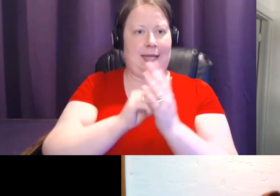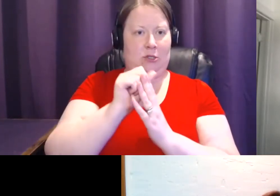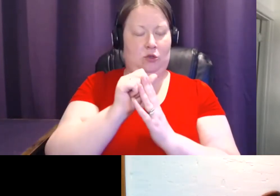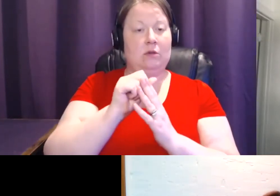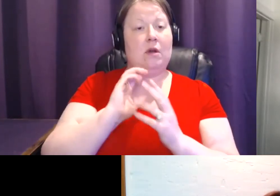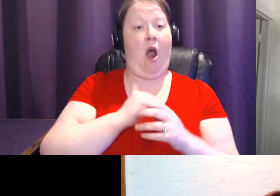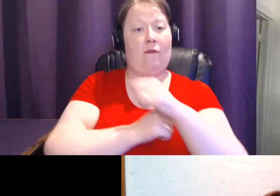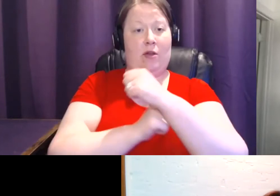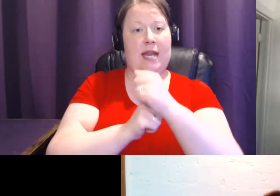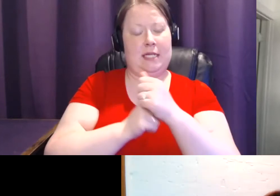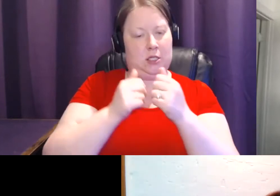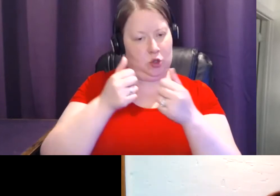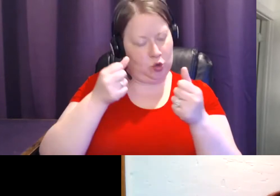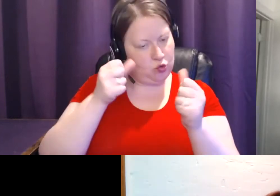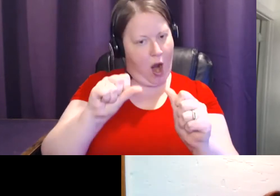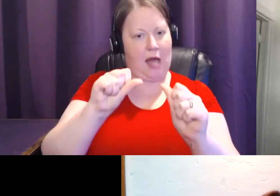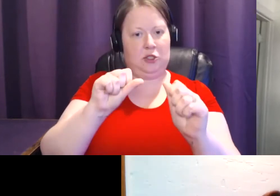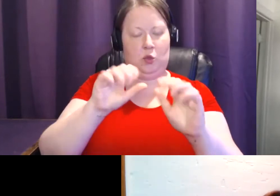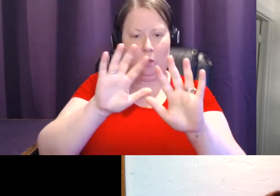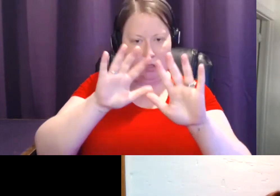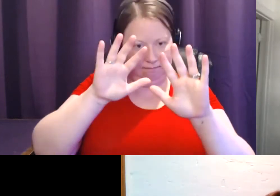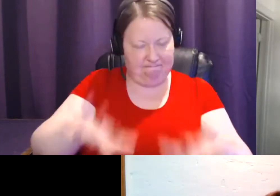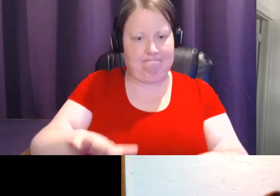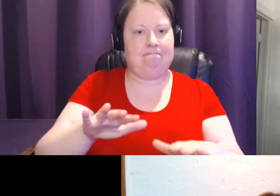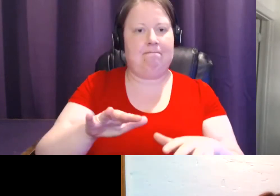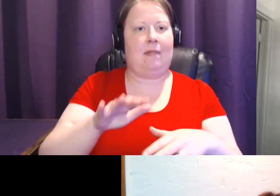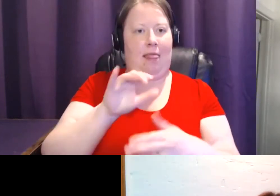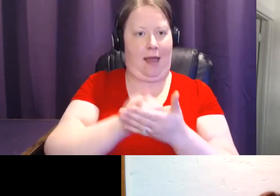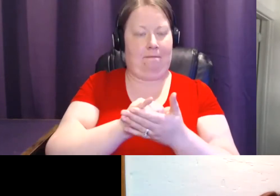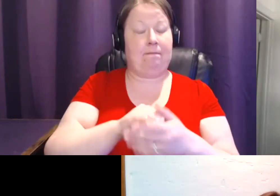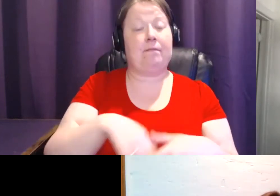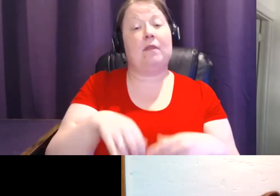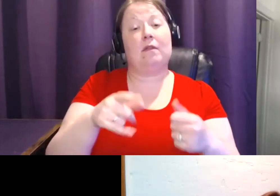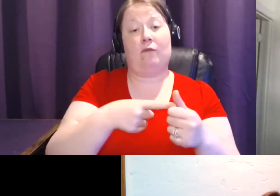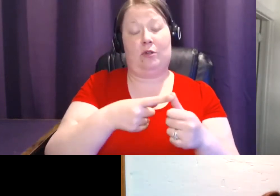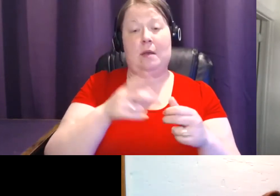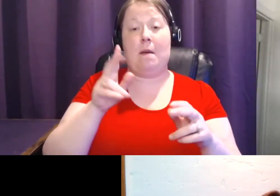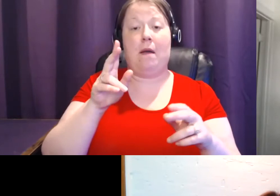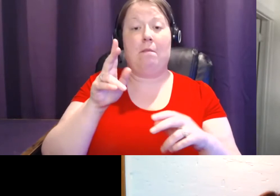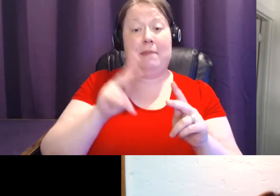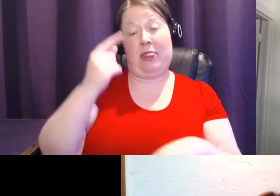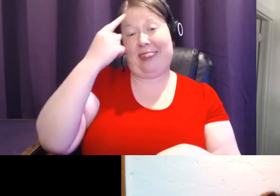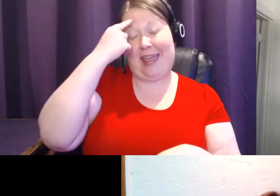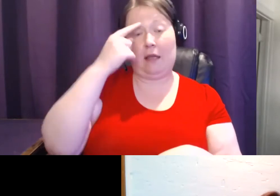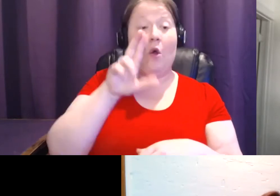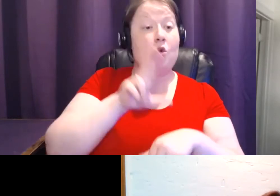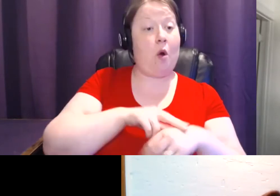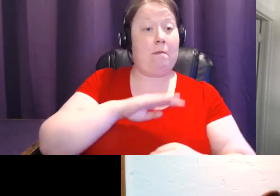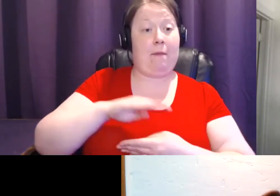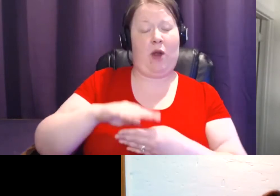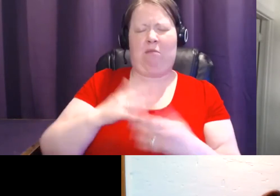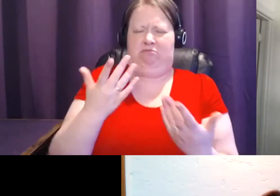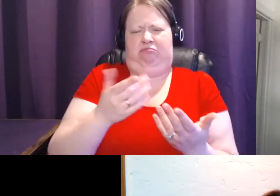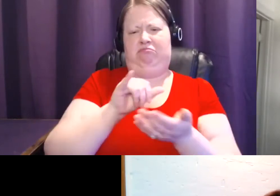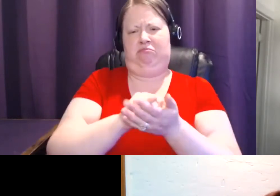to try to break them down. One is that if you have a normal mammogram, you can't have breast cancer. So the person who asked this question,